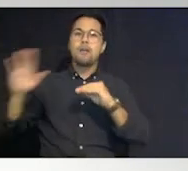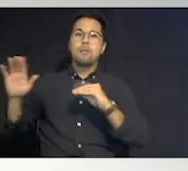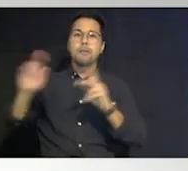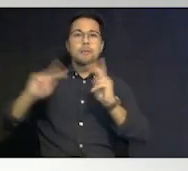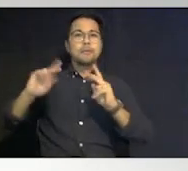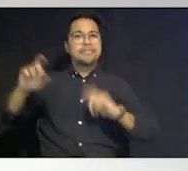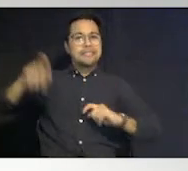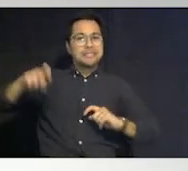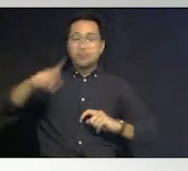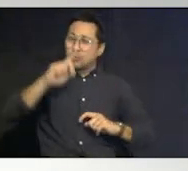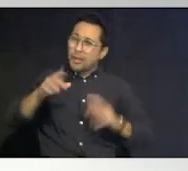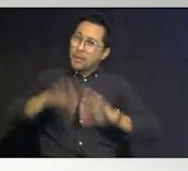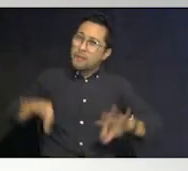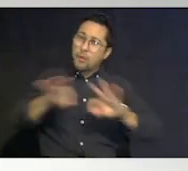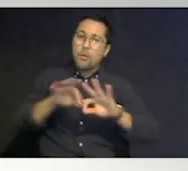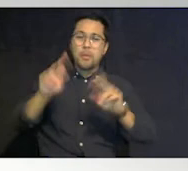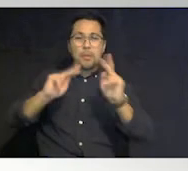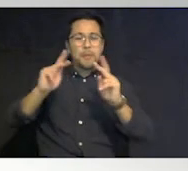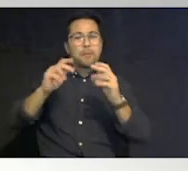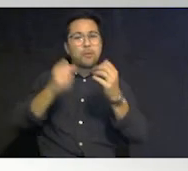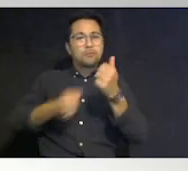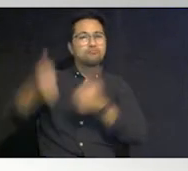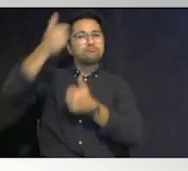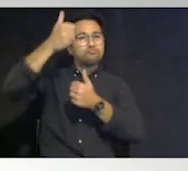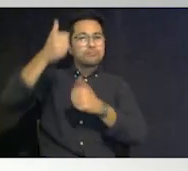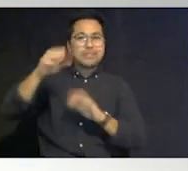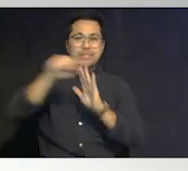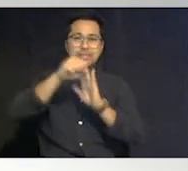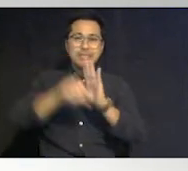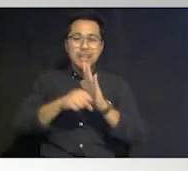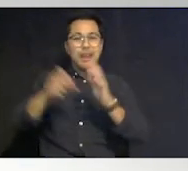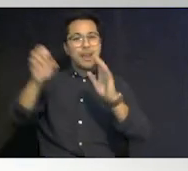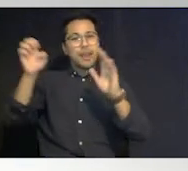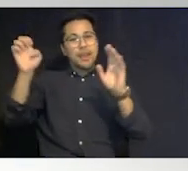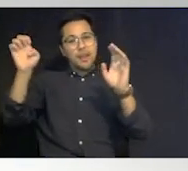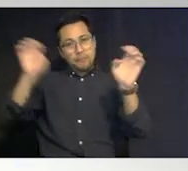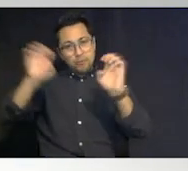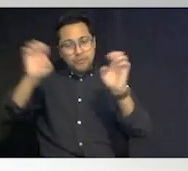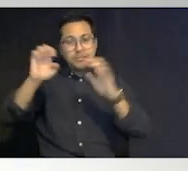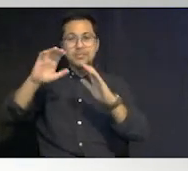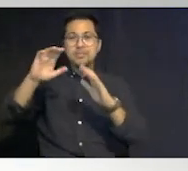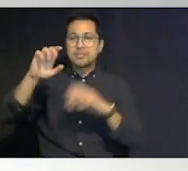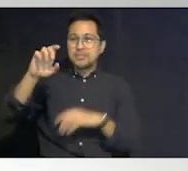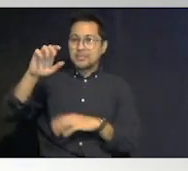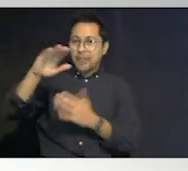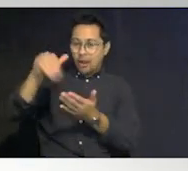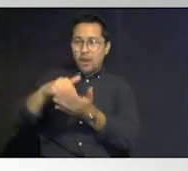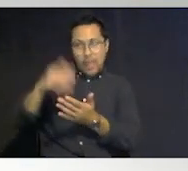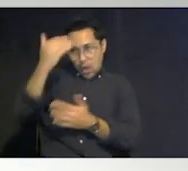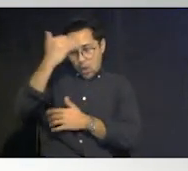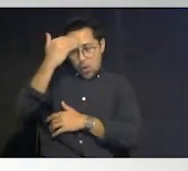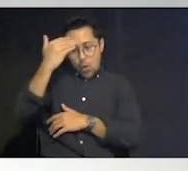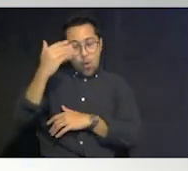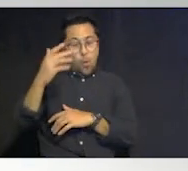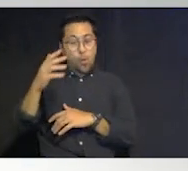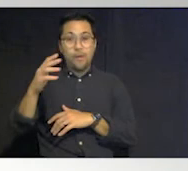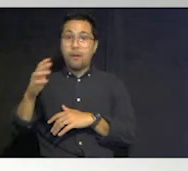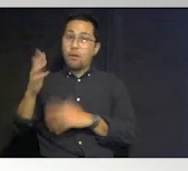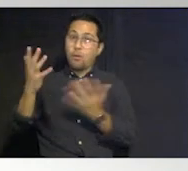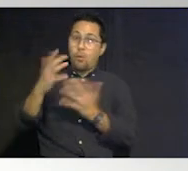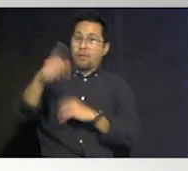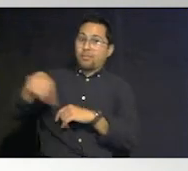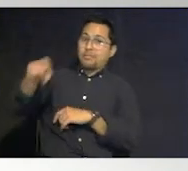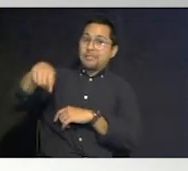that everybody at the state emergency operations center knows what the unmet needs are it's important that your county emergency managers